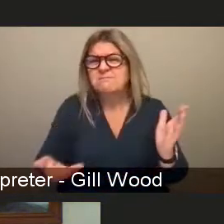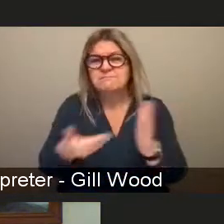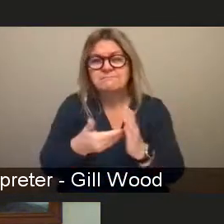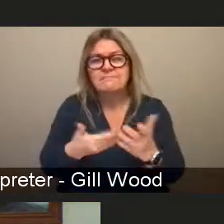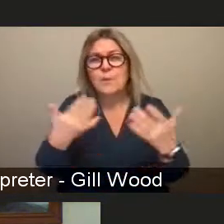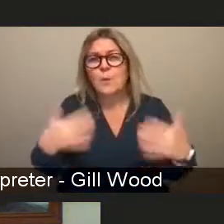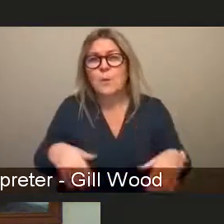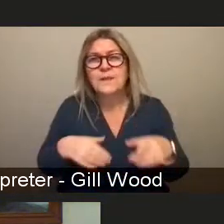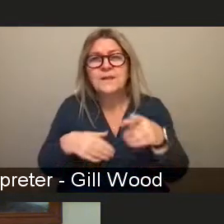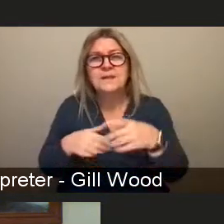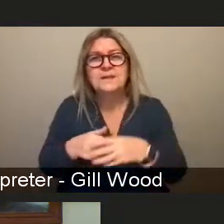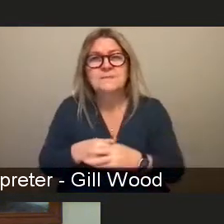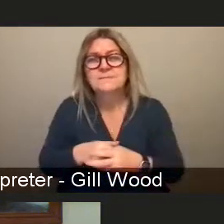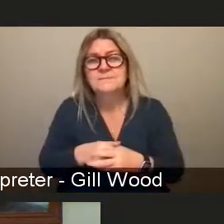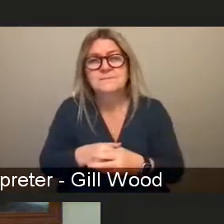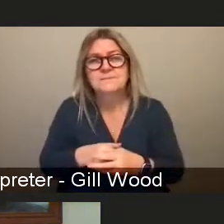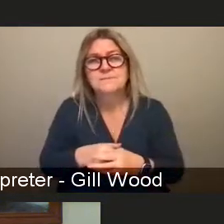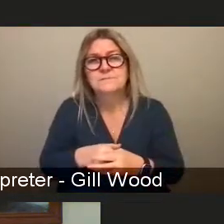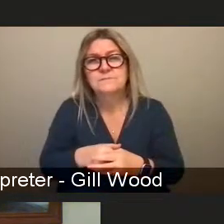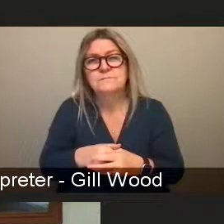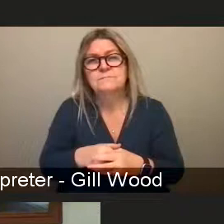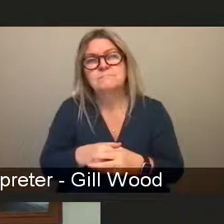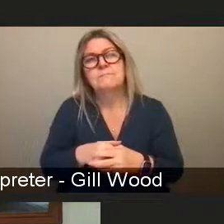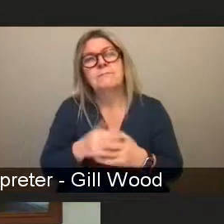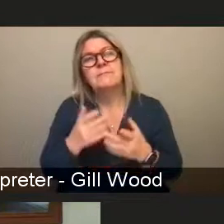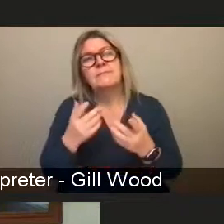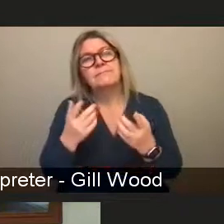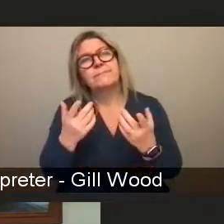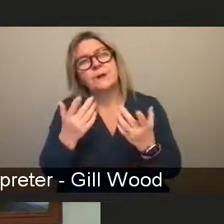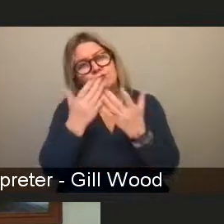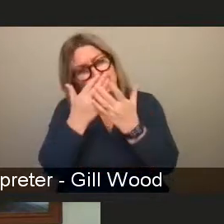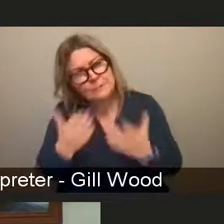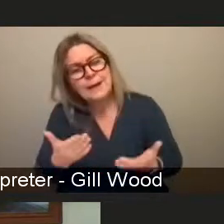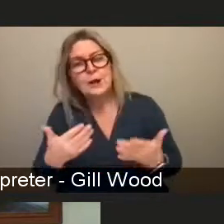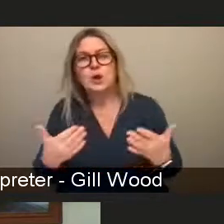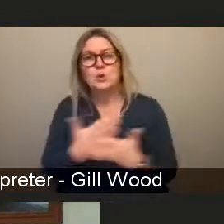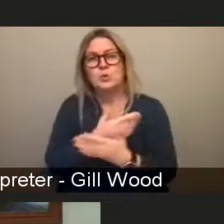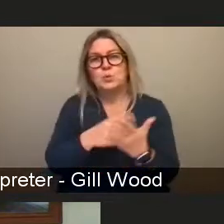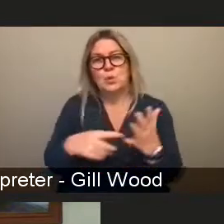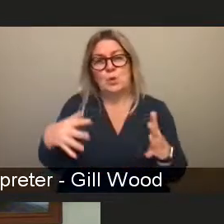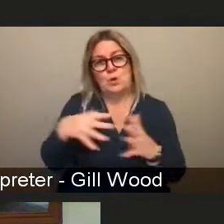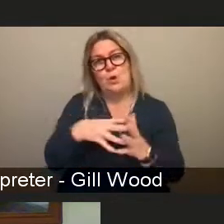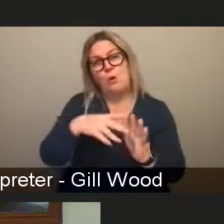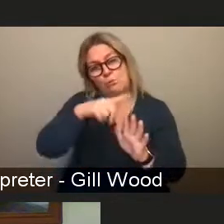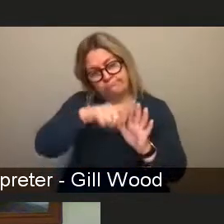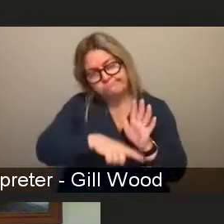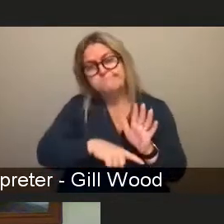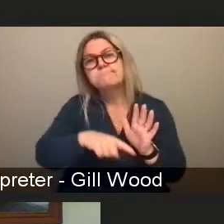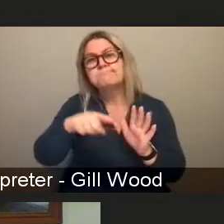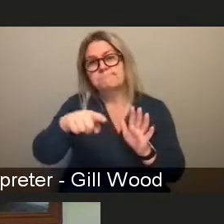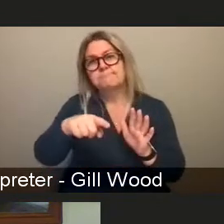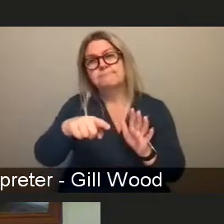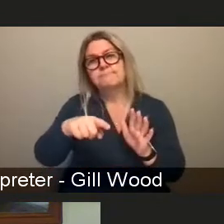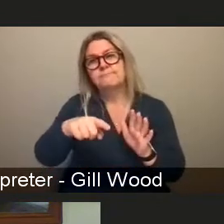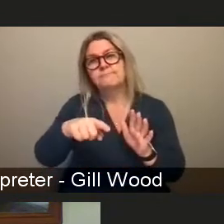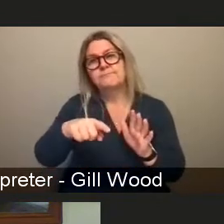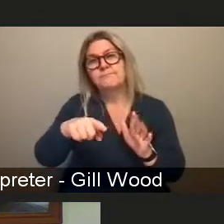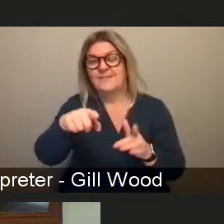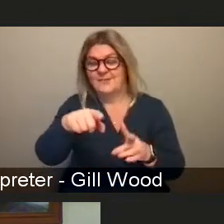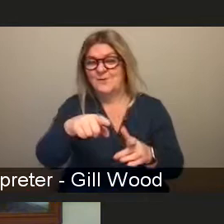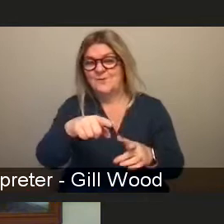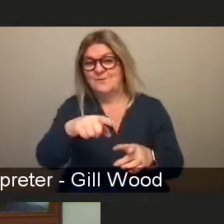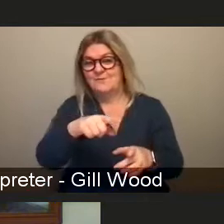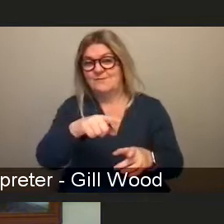the issue in respect of new laws um it's partly highlighted just by the fact that it's simon from canada that's asked the question